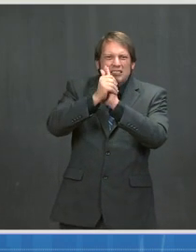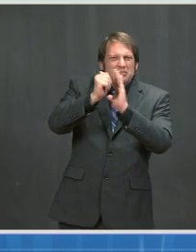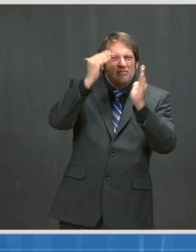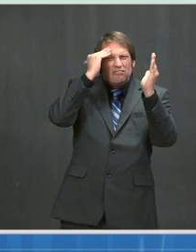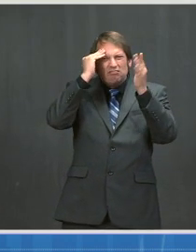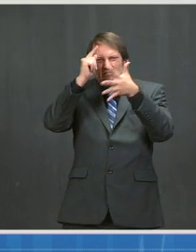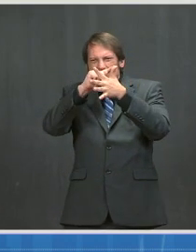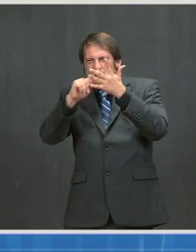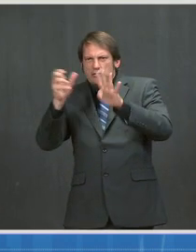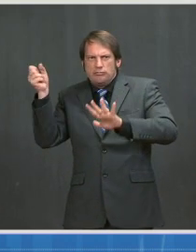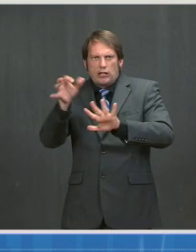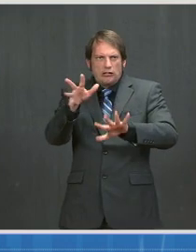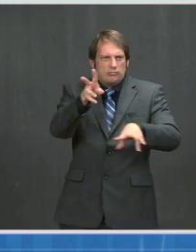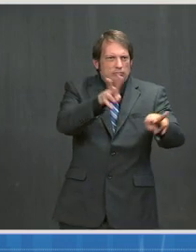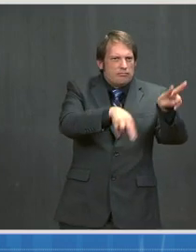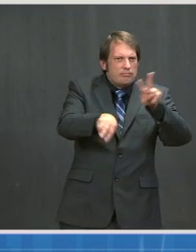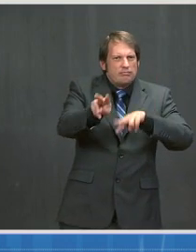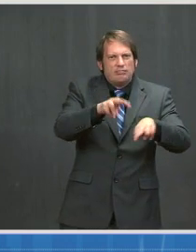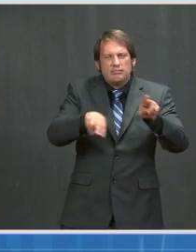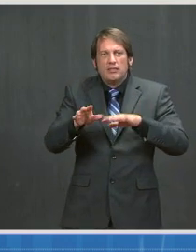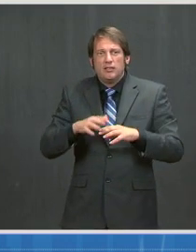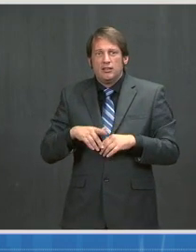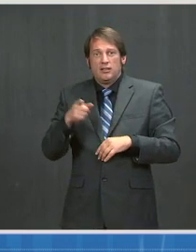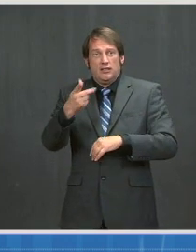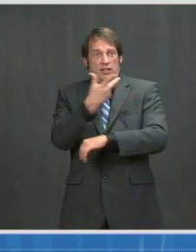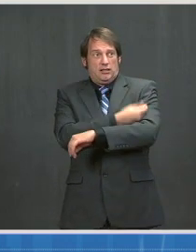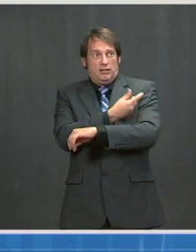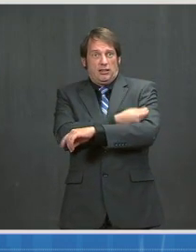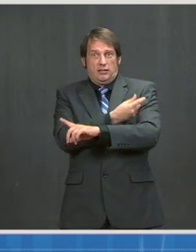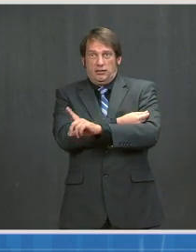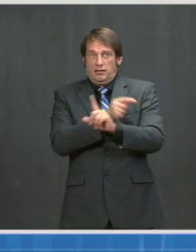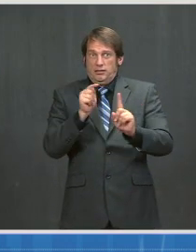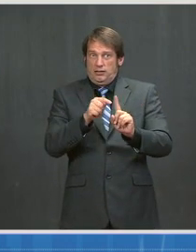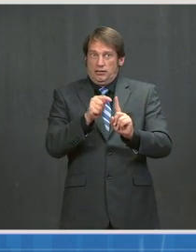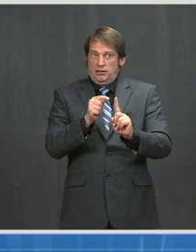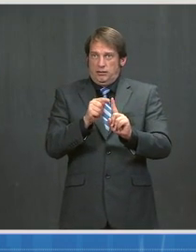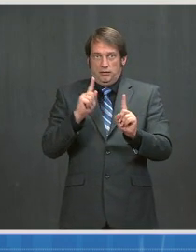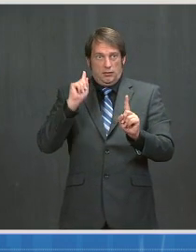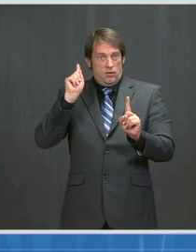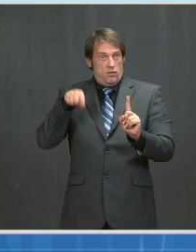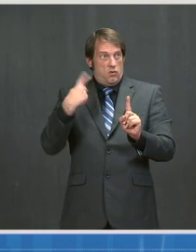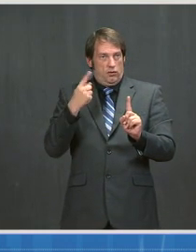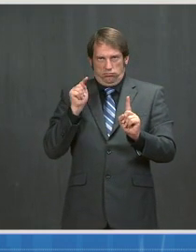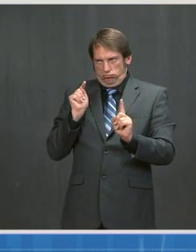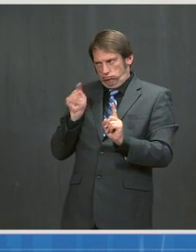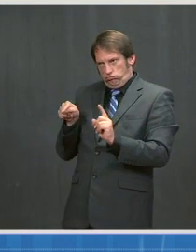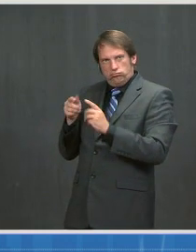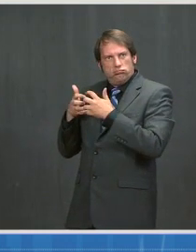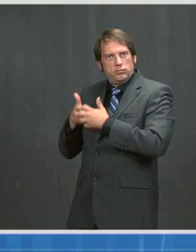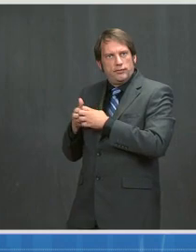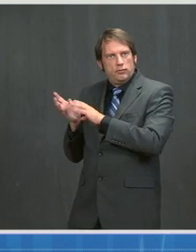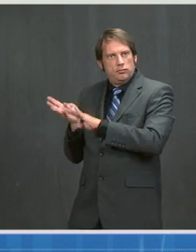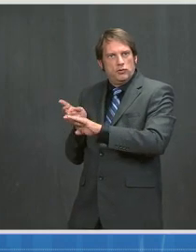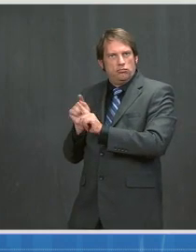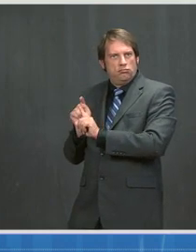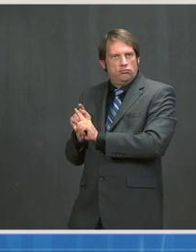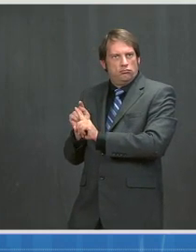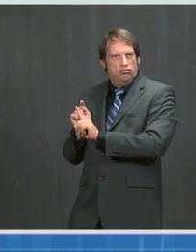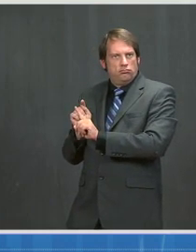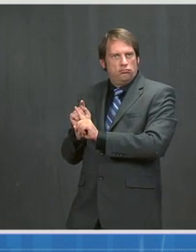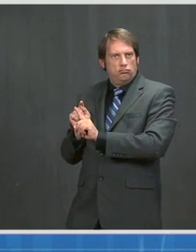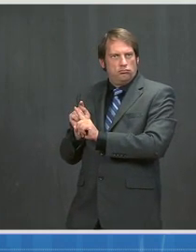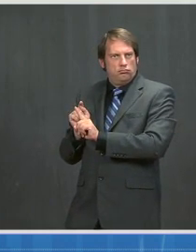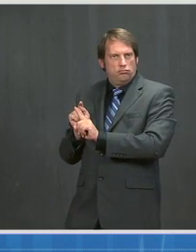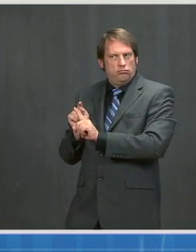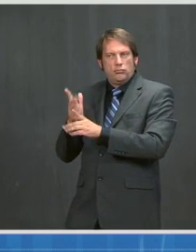Johnson & Johnson vaccine the only vaccine made in this plant to eliminate the potential for any cross-contamination. We